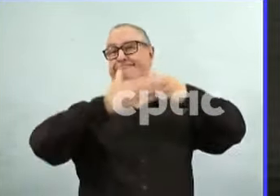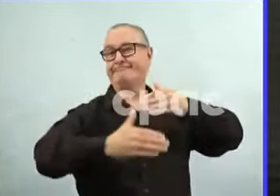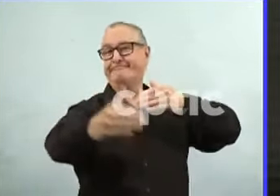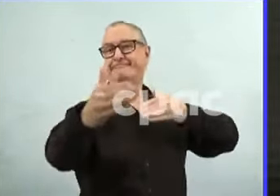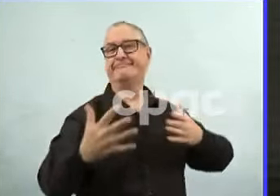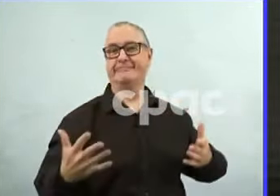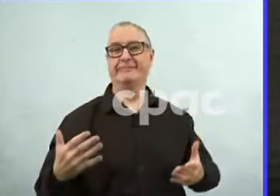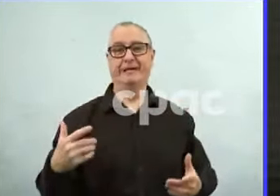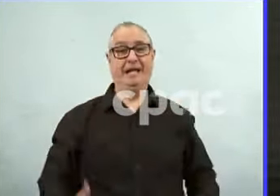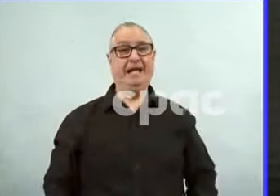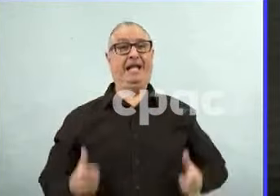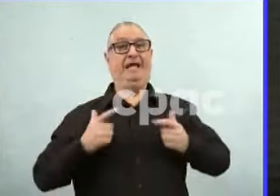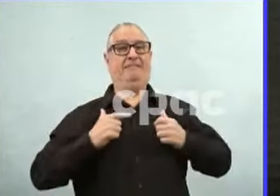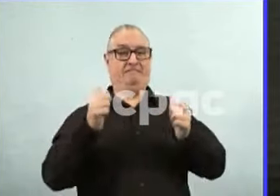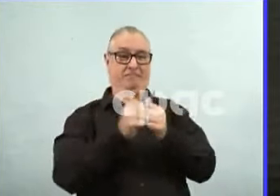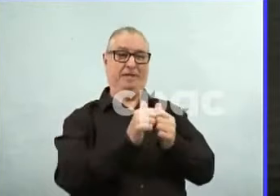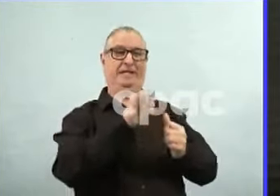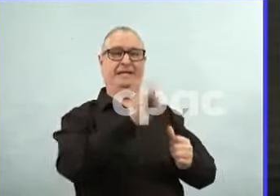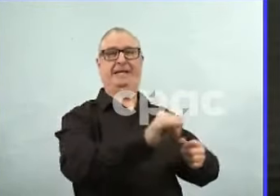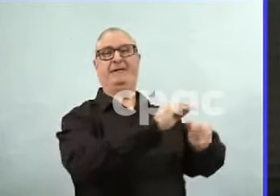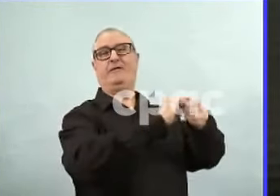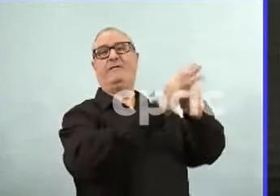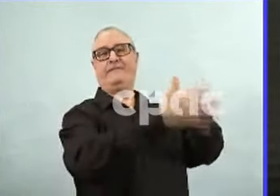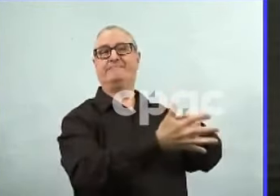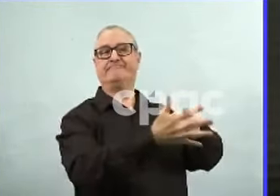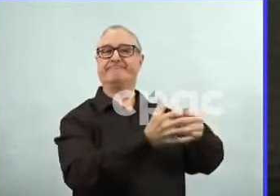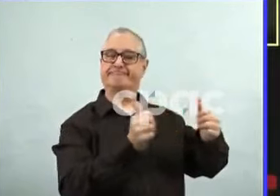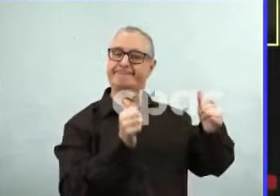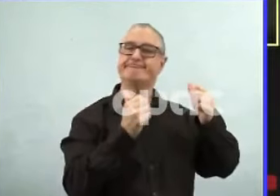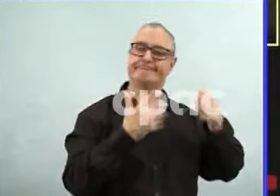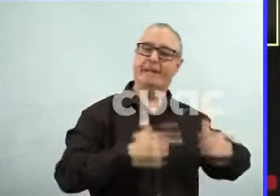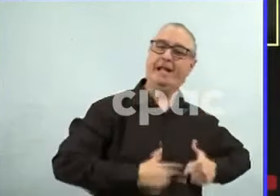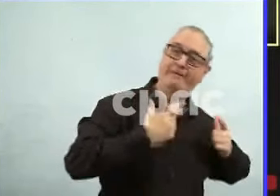we're striving to do. I think that's what we're going to continue to pursue as well.